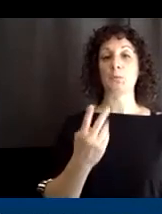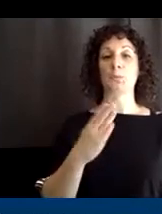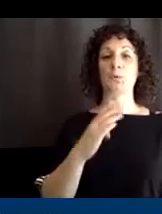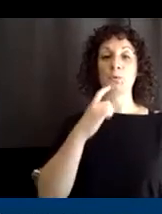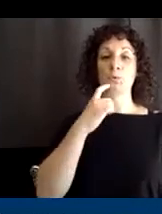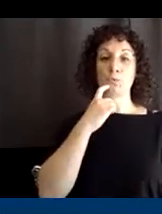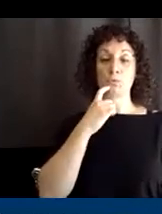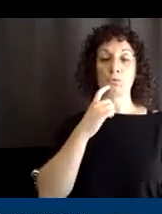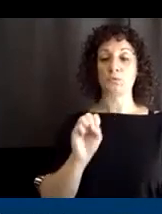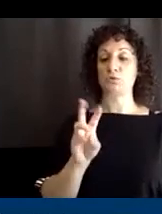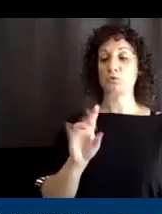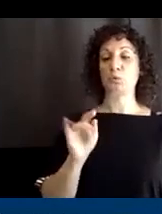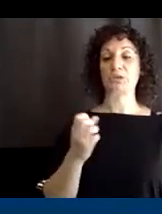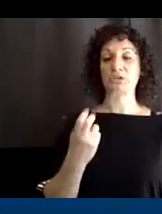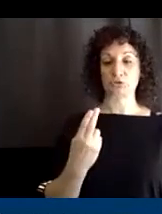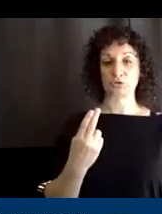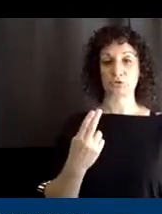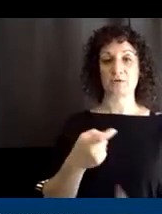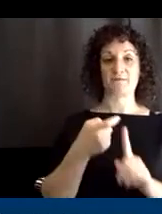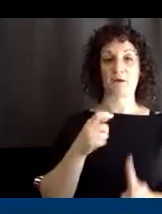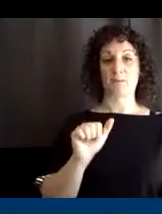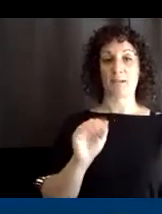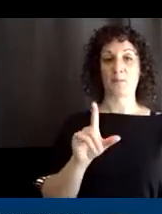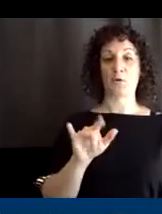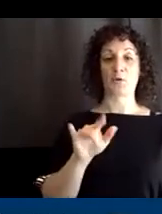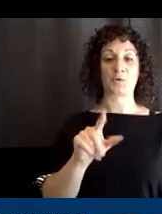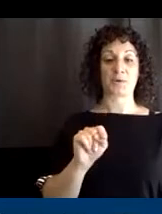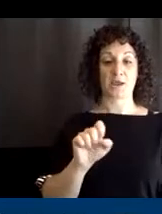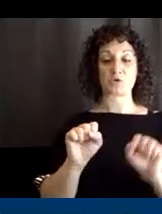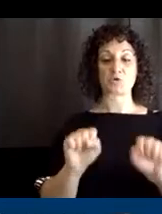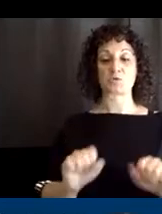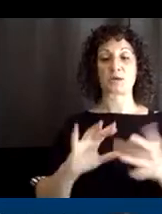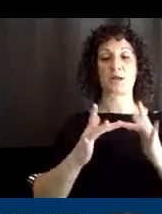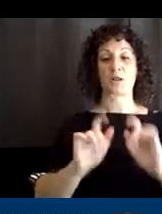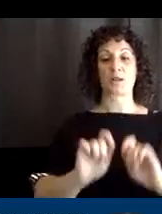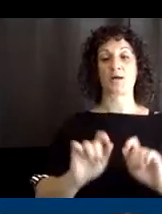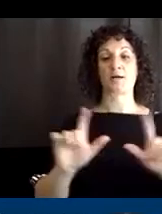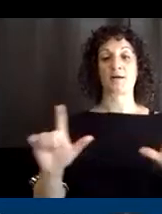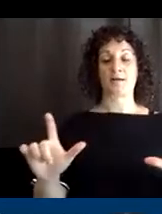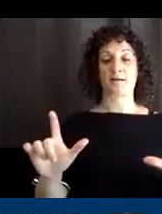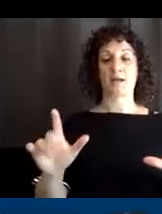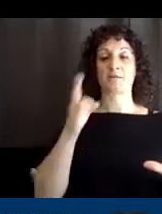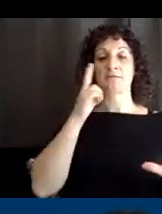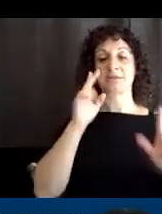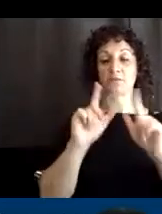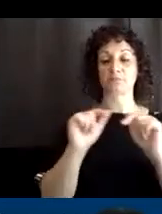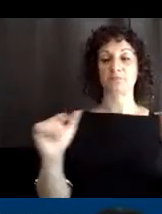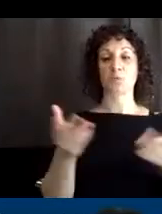our entire line of products. Visit us at www.ablenetinc.com.